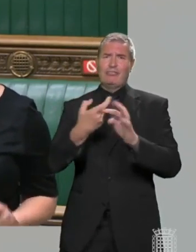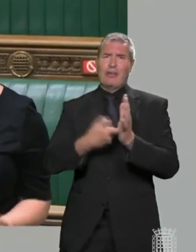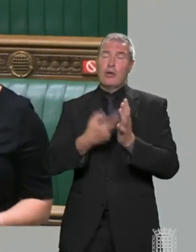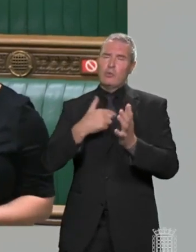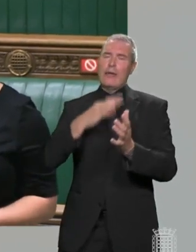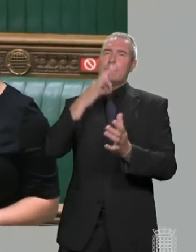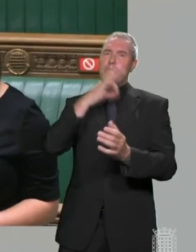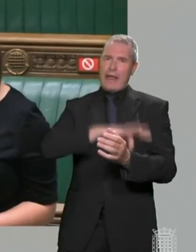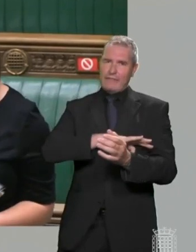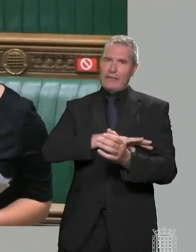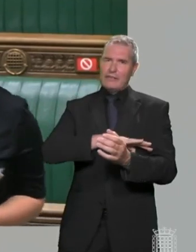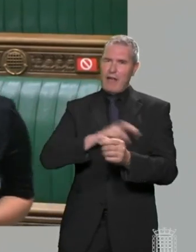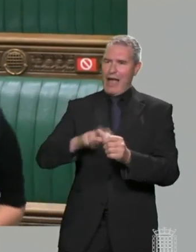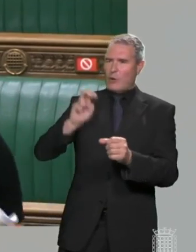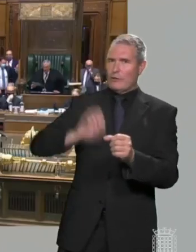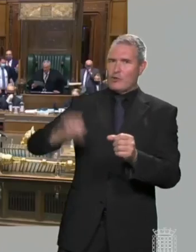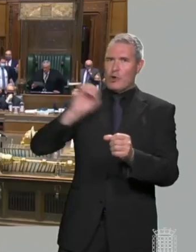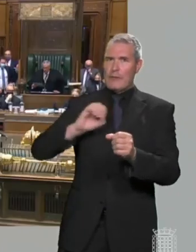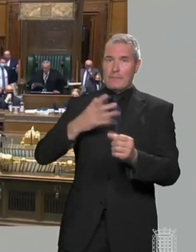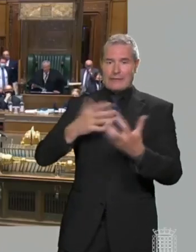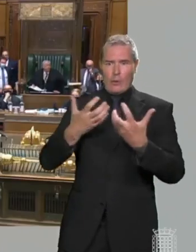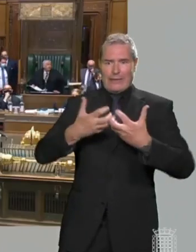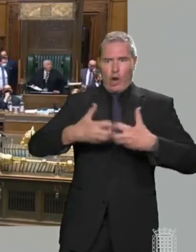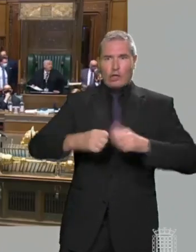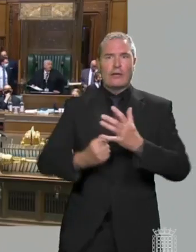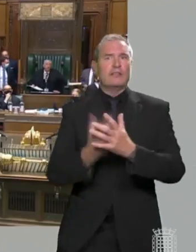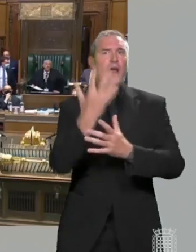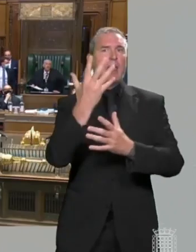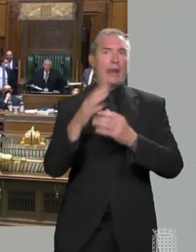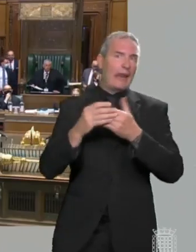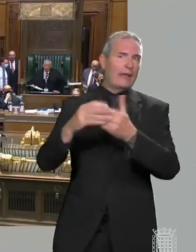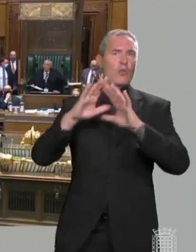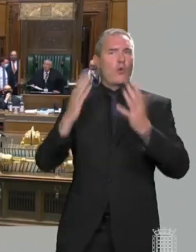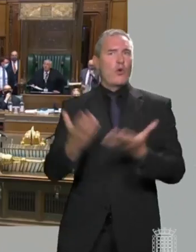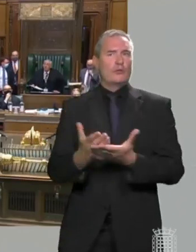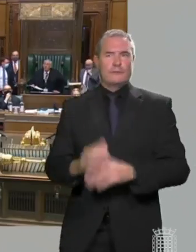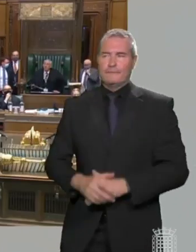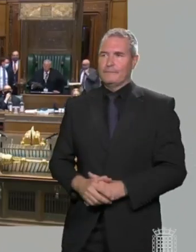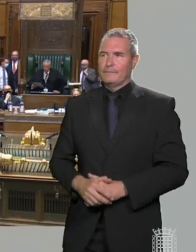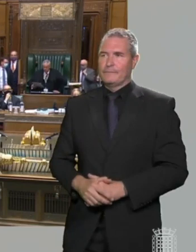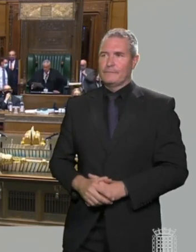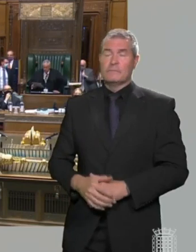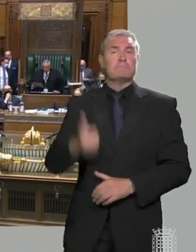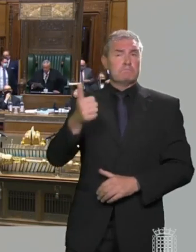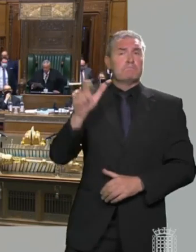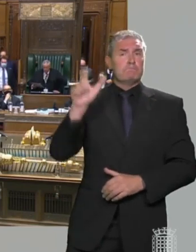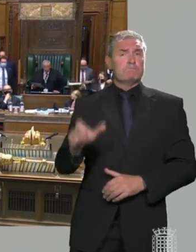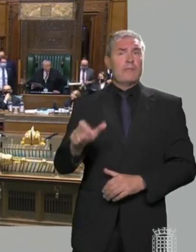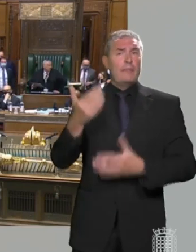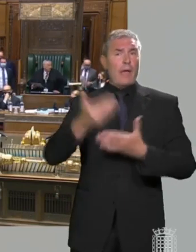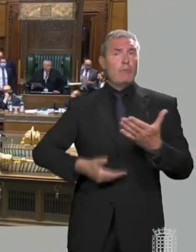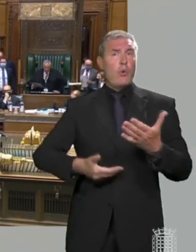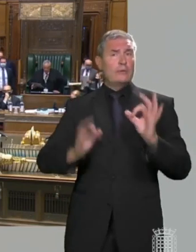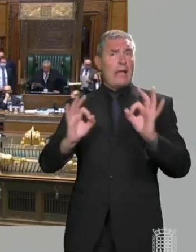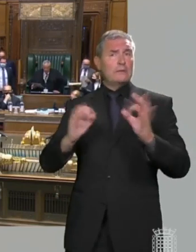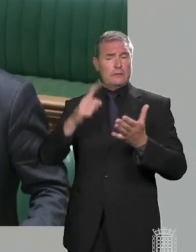Brexit and lead the world in the development of new technologies? Yes, Mr Speaker, I thank my Honourable and Right Honourable Friend for their excellent report, and I think